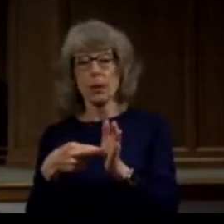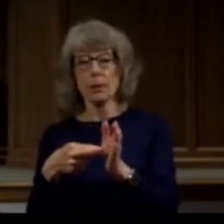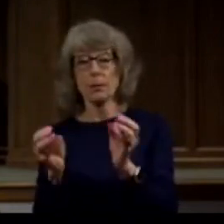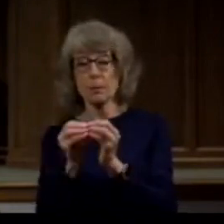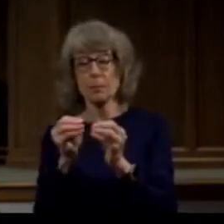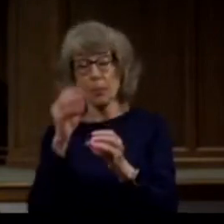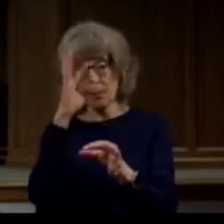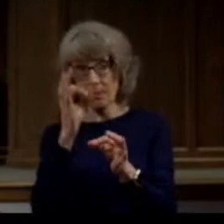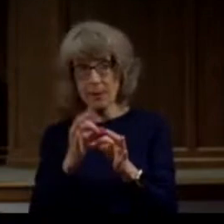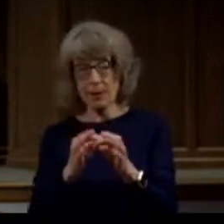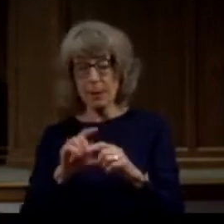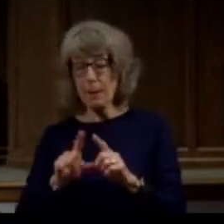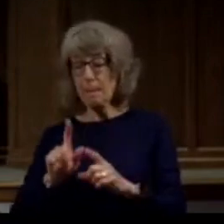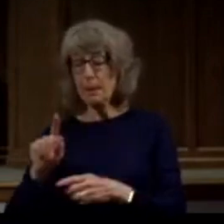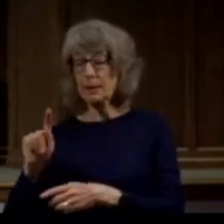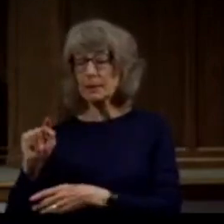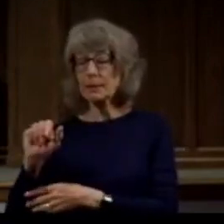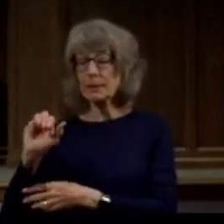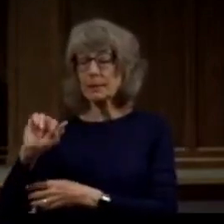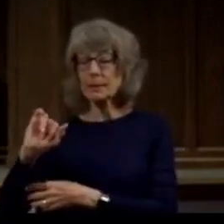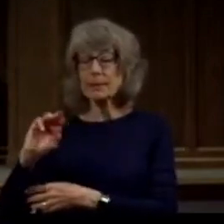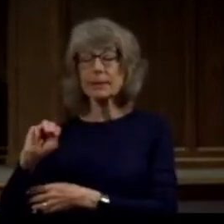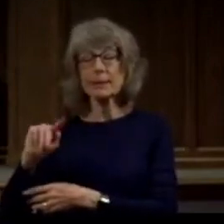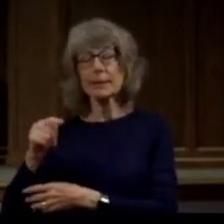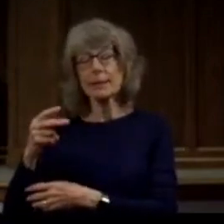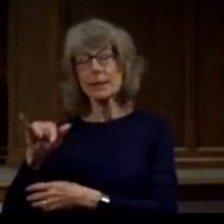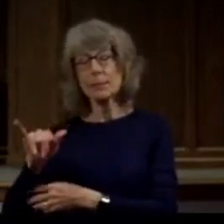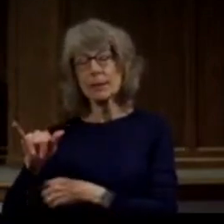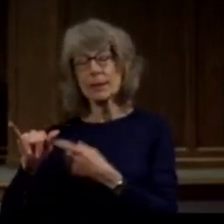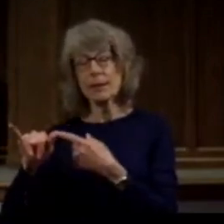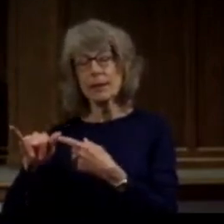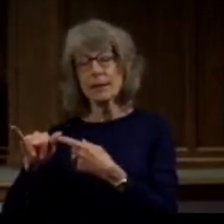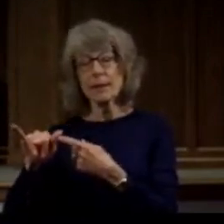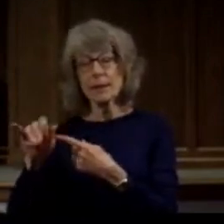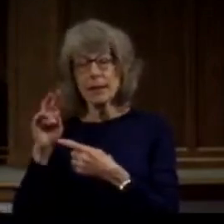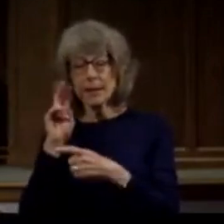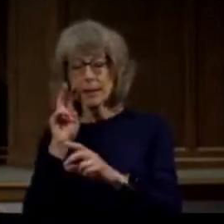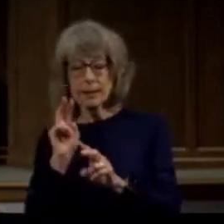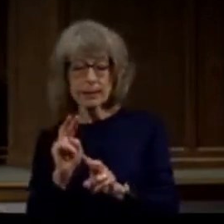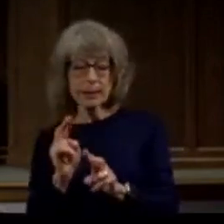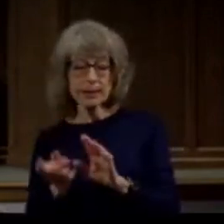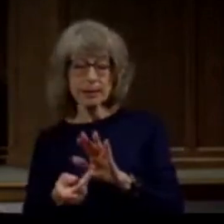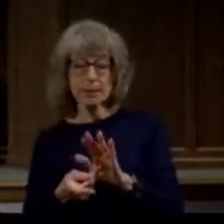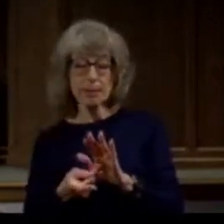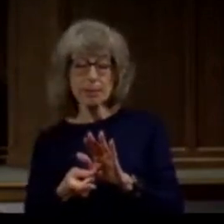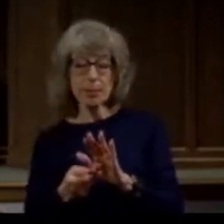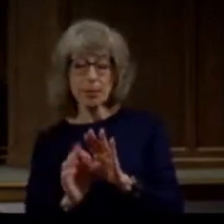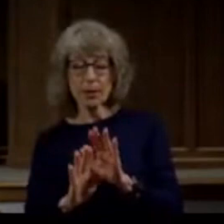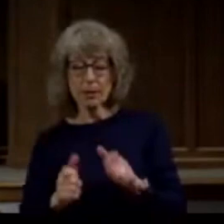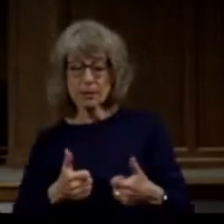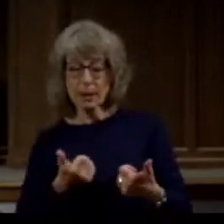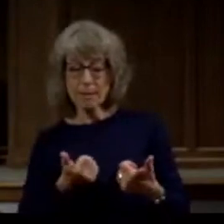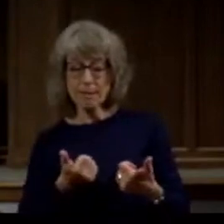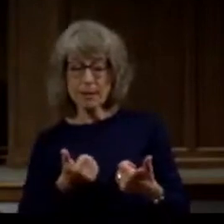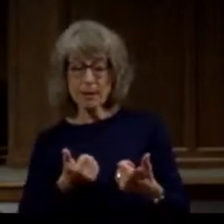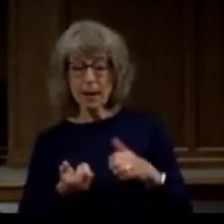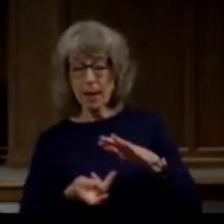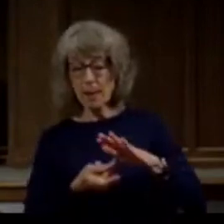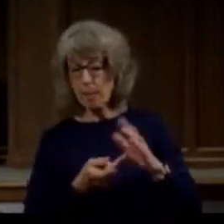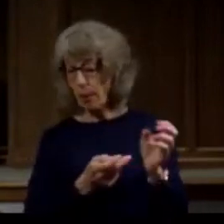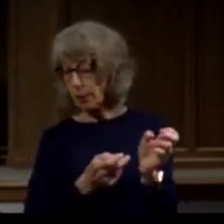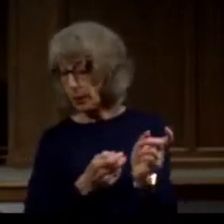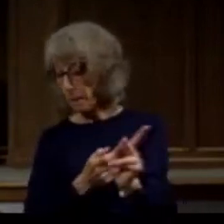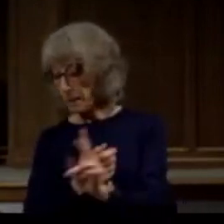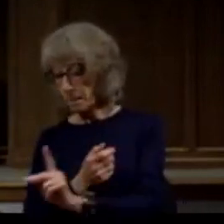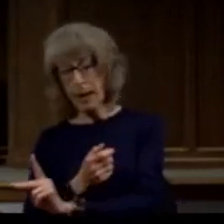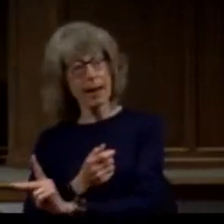And Timothy in this moment is looking at the life of Paul and then Paul comes back to Lystra on his